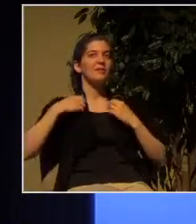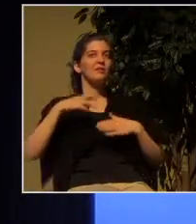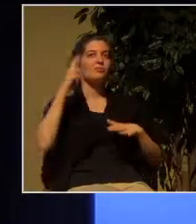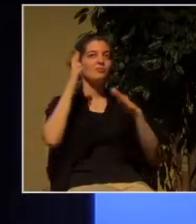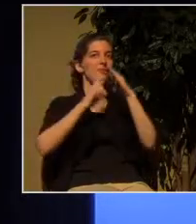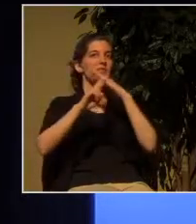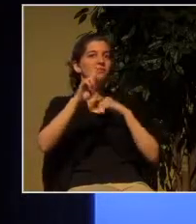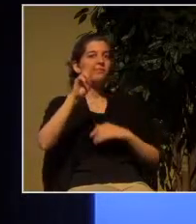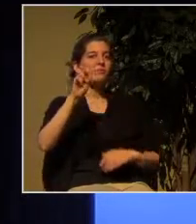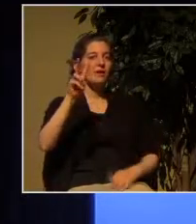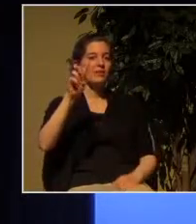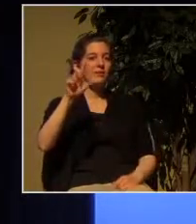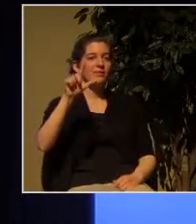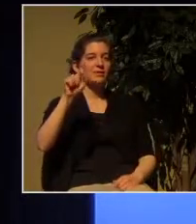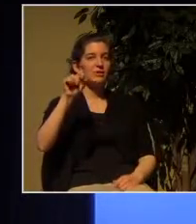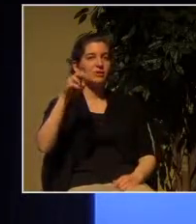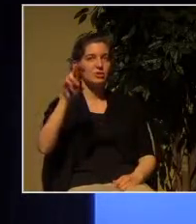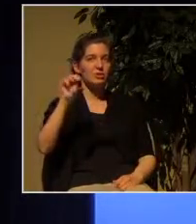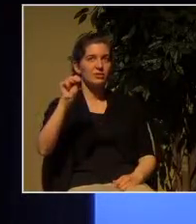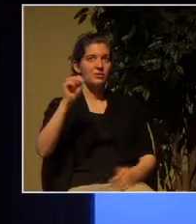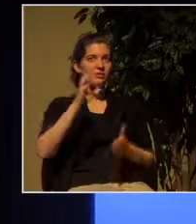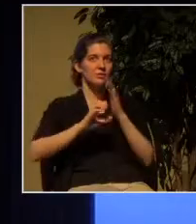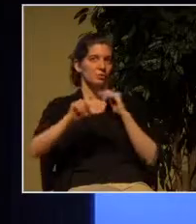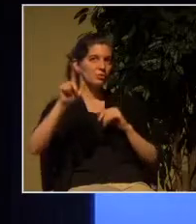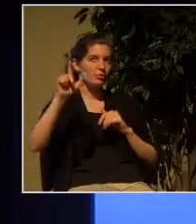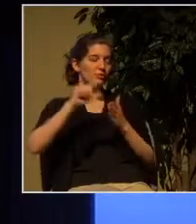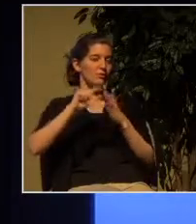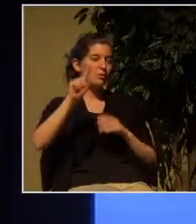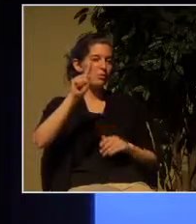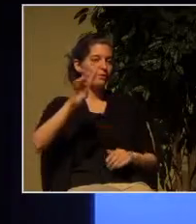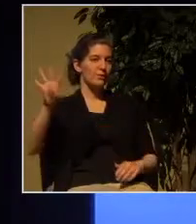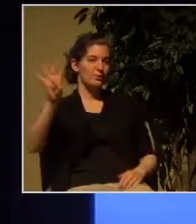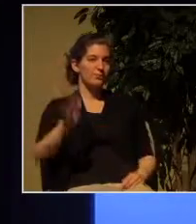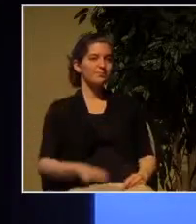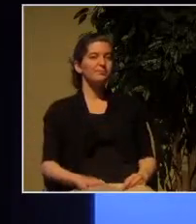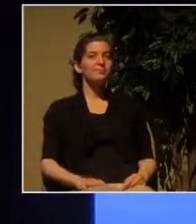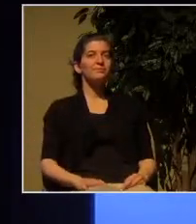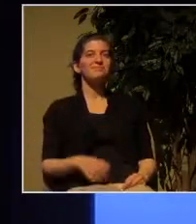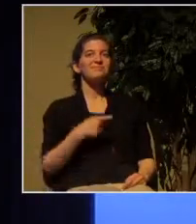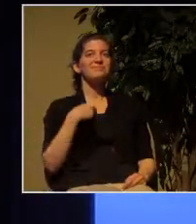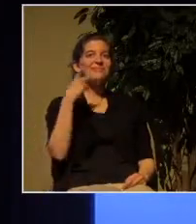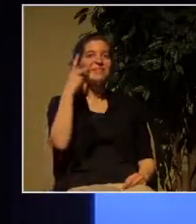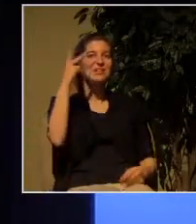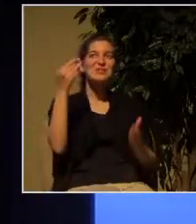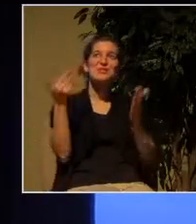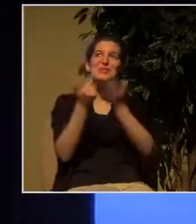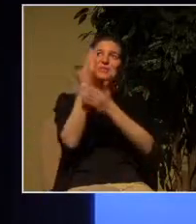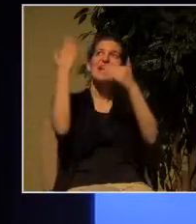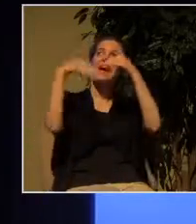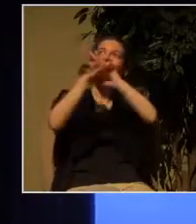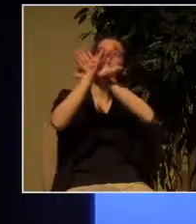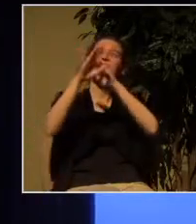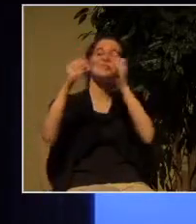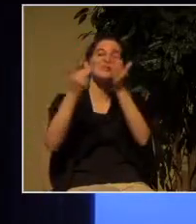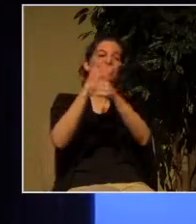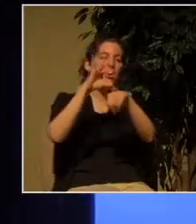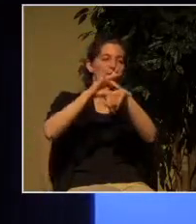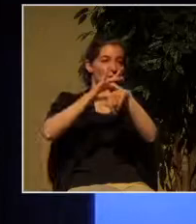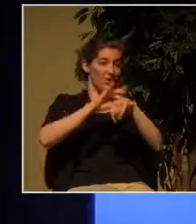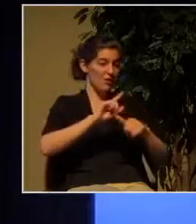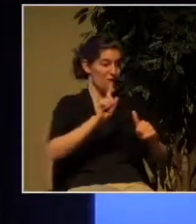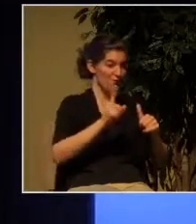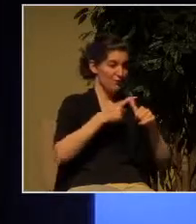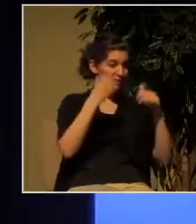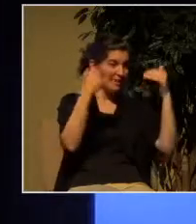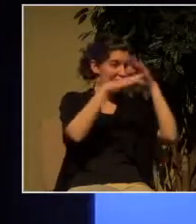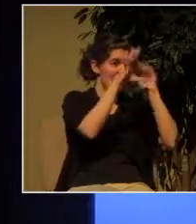the verses 1-4 then I saw a new heaven and a new earth for the first heaven and the first earth had passed away